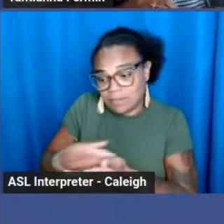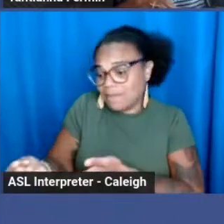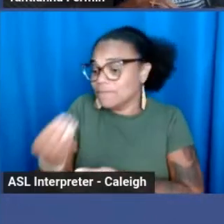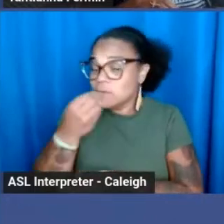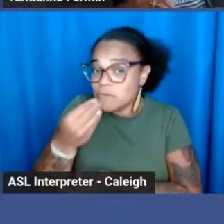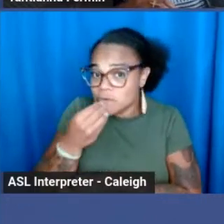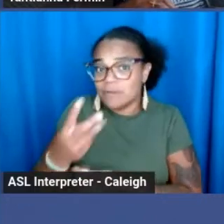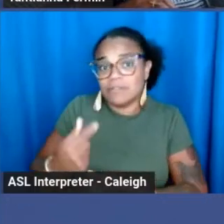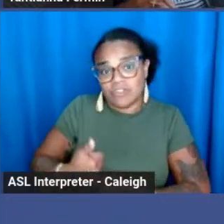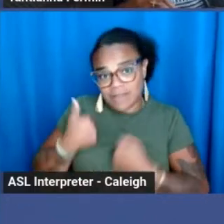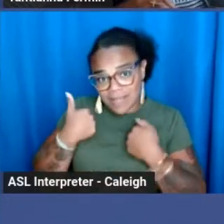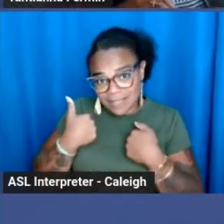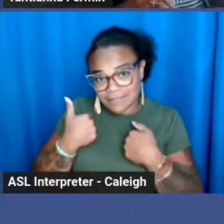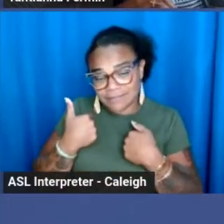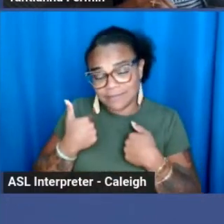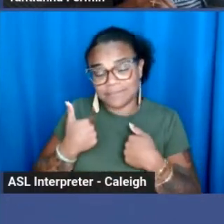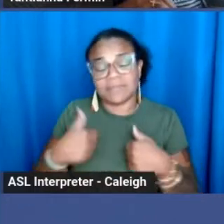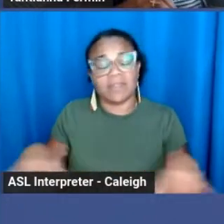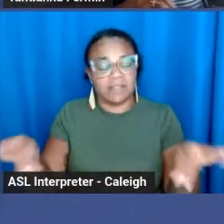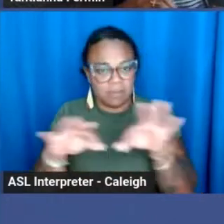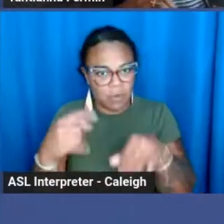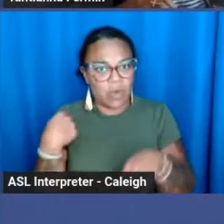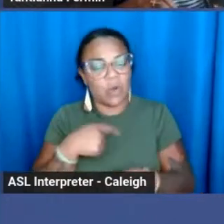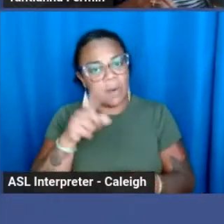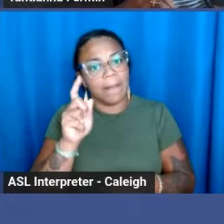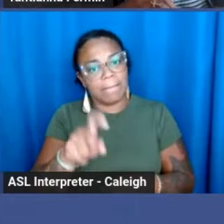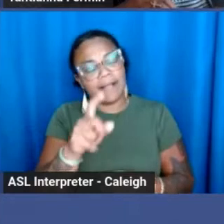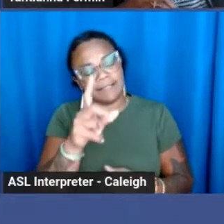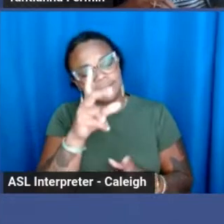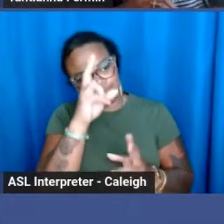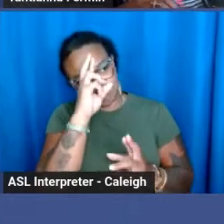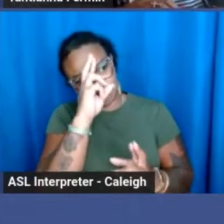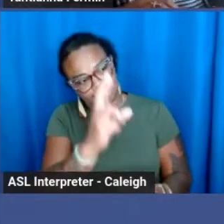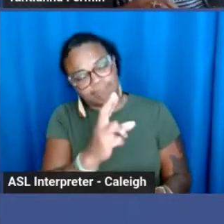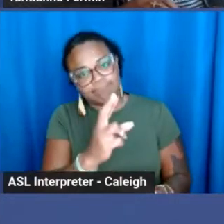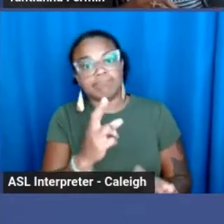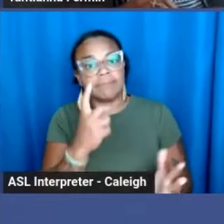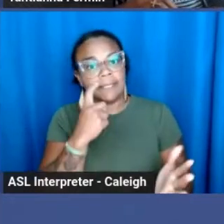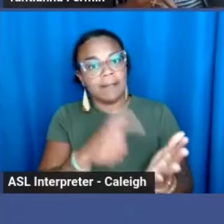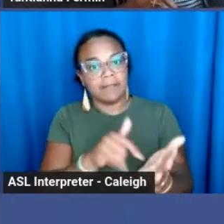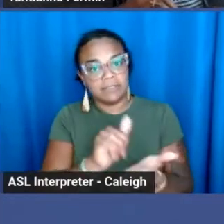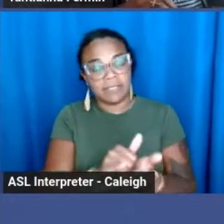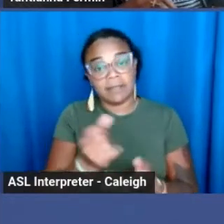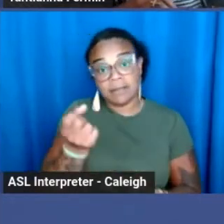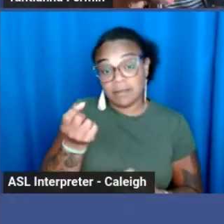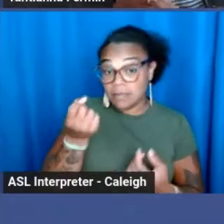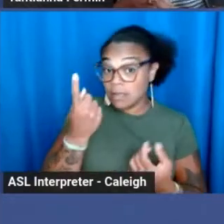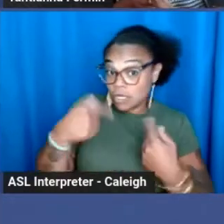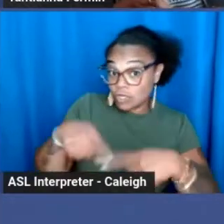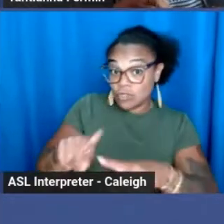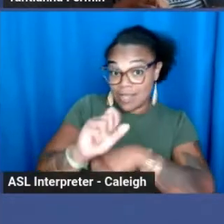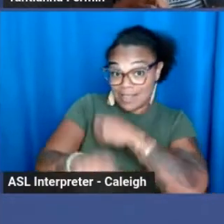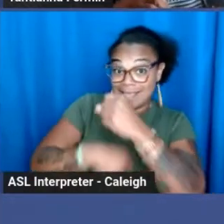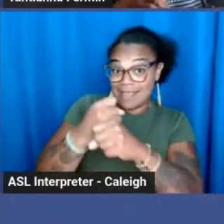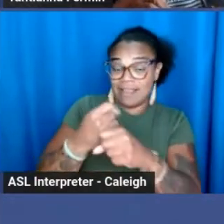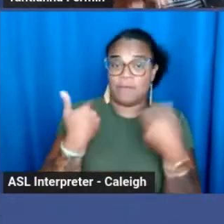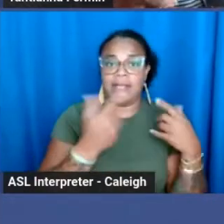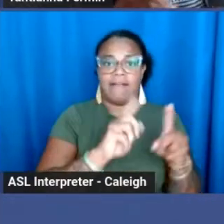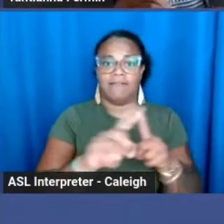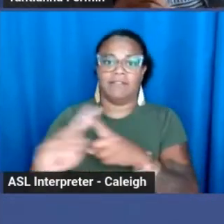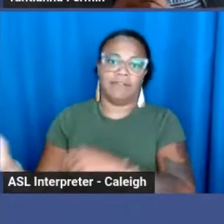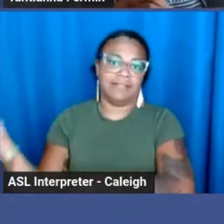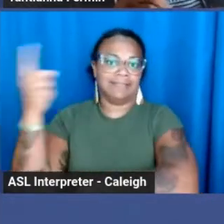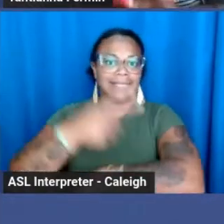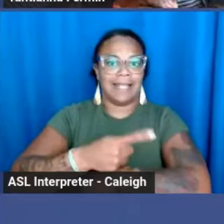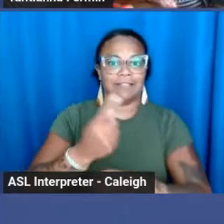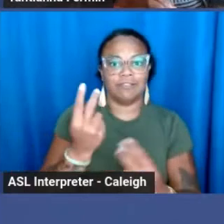It is important that we acknowledge this. Throughout the years, we have different days that commemorate with certain